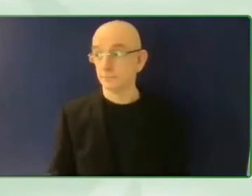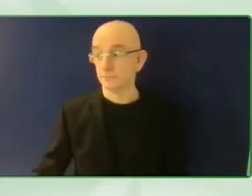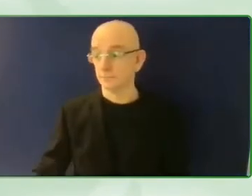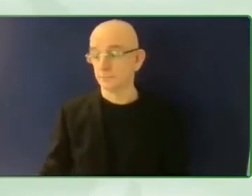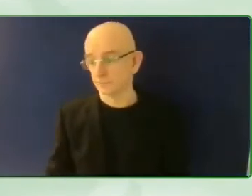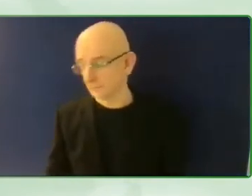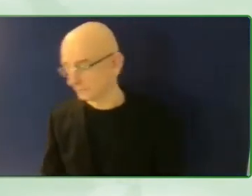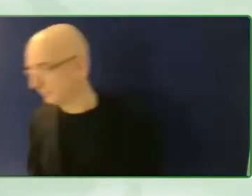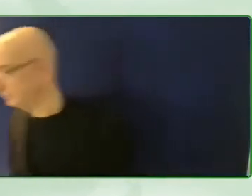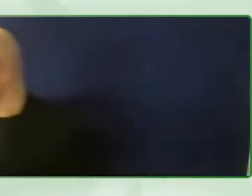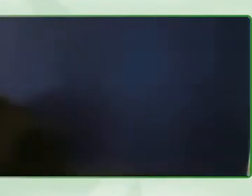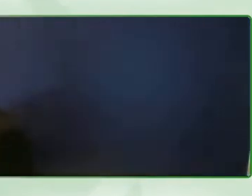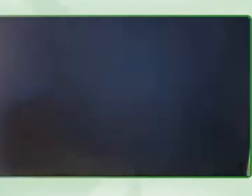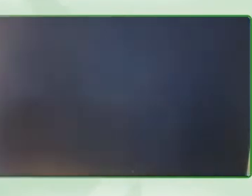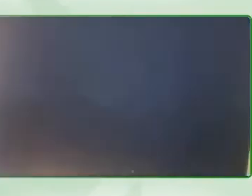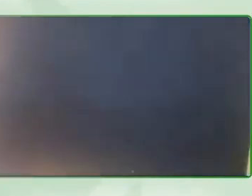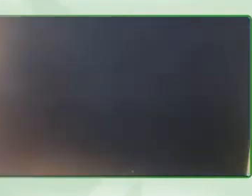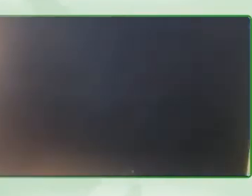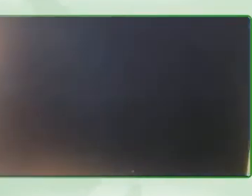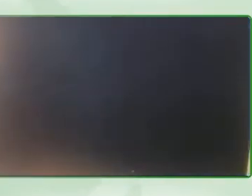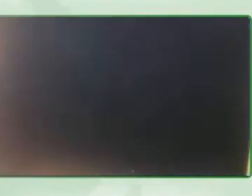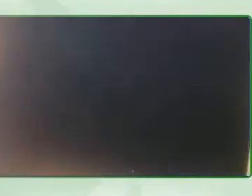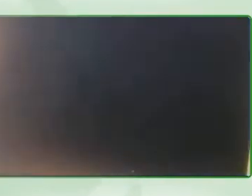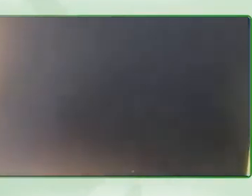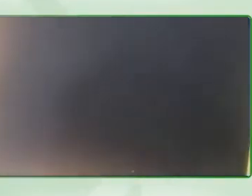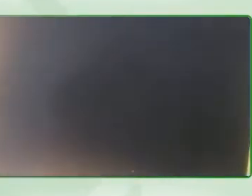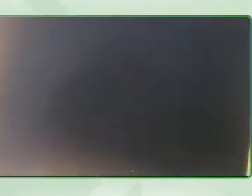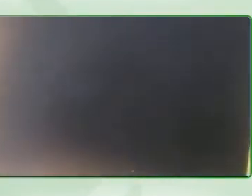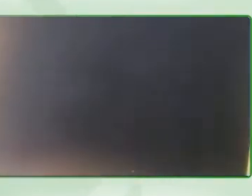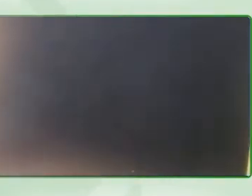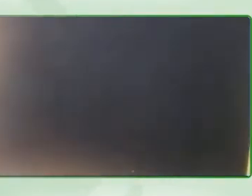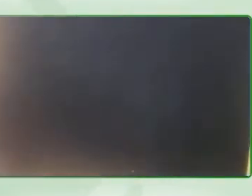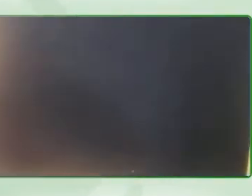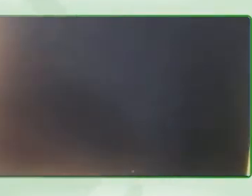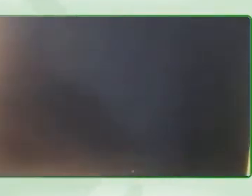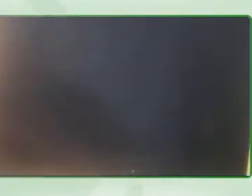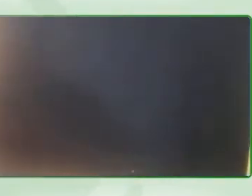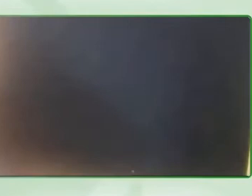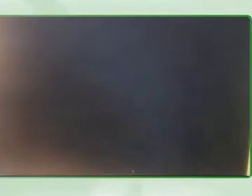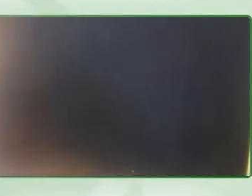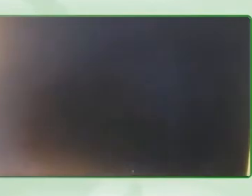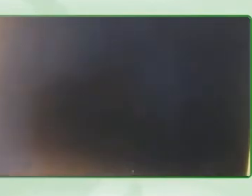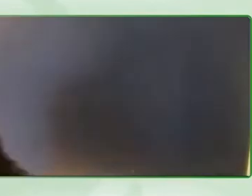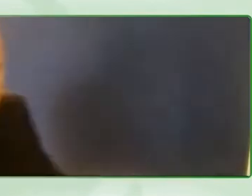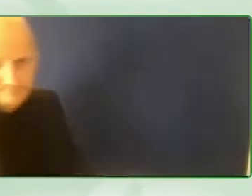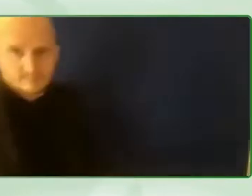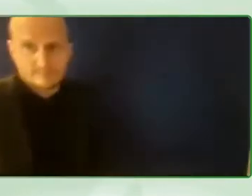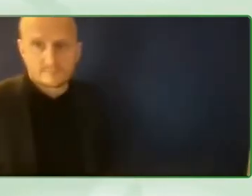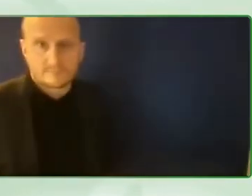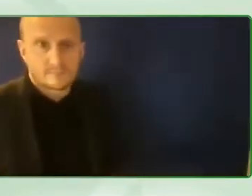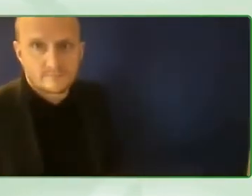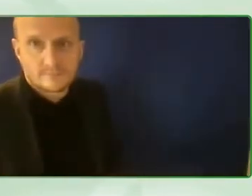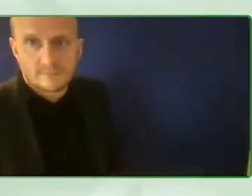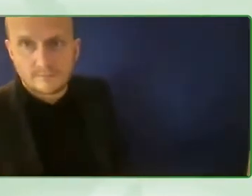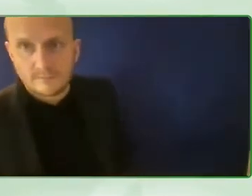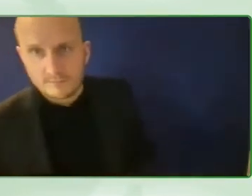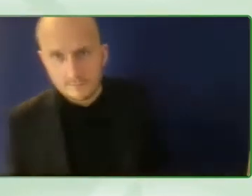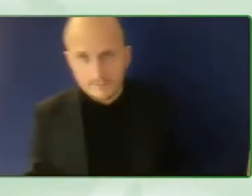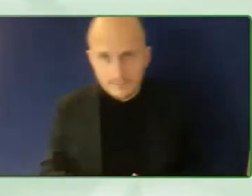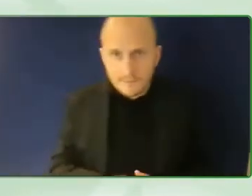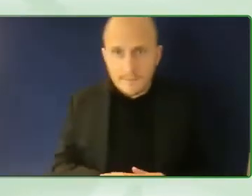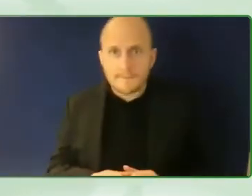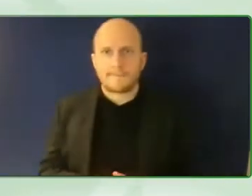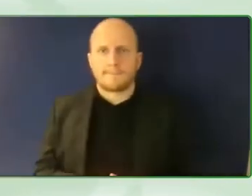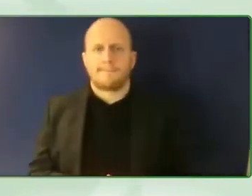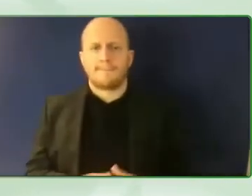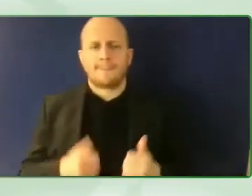areas from research, innovation, teaching, we implement programmes and we work on advocacy. Ian. Yeah, thank you